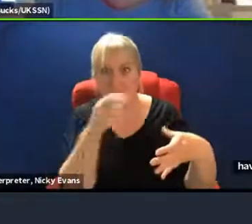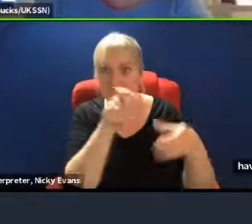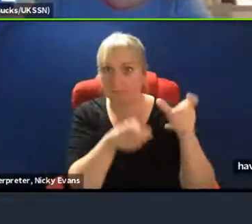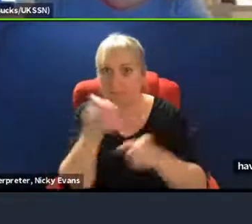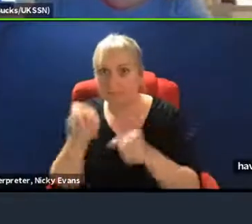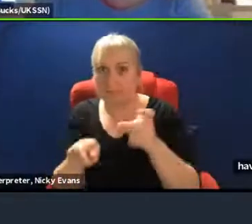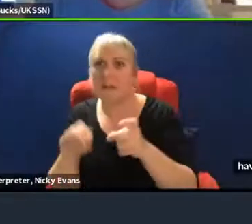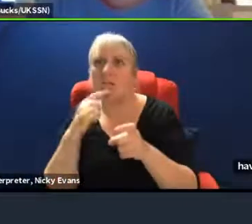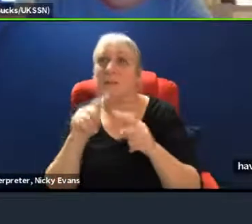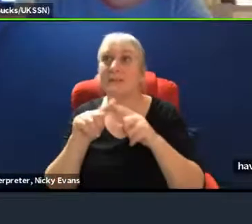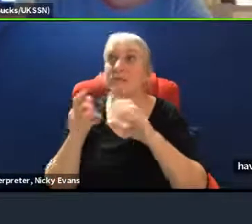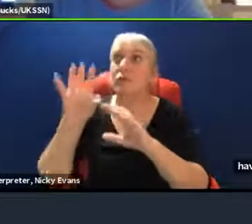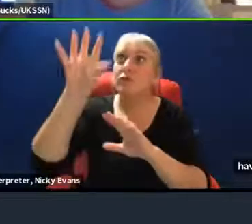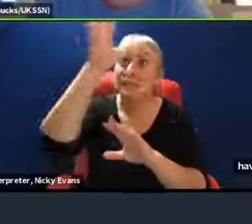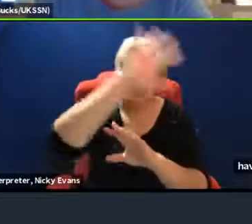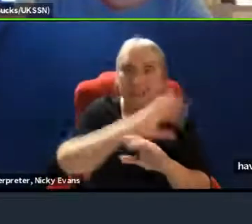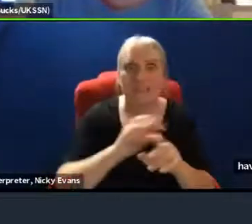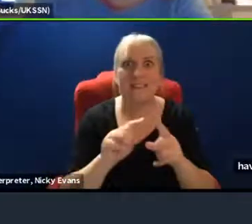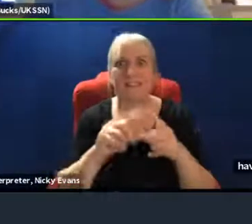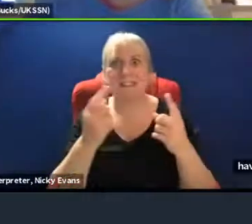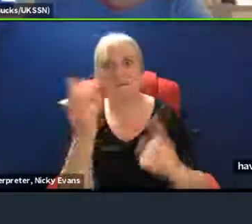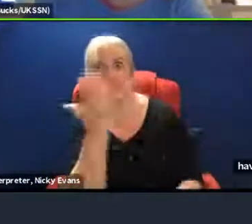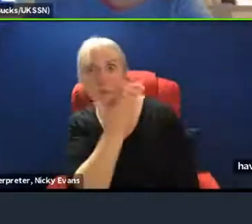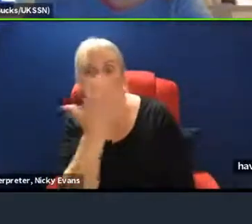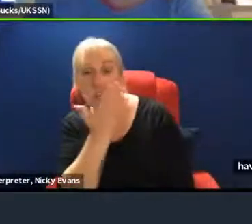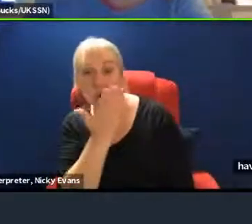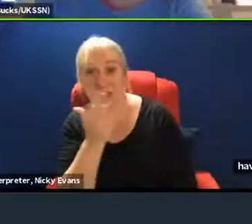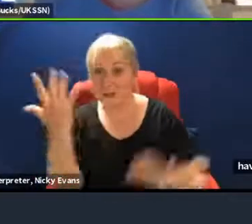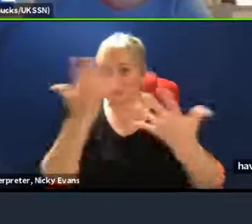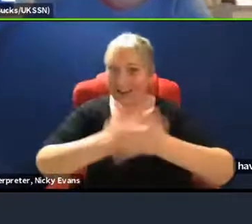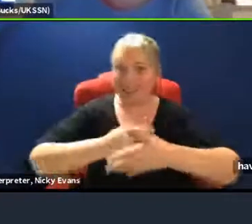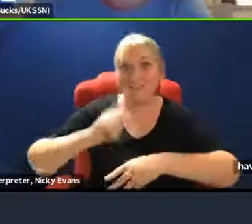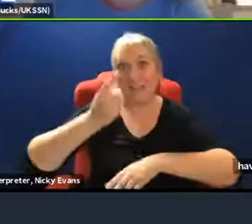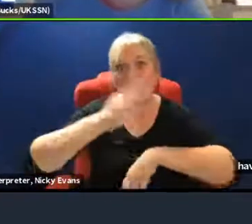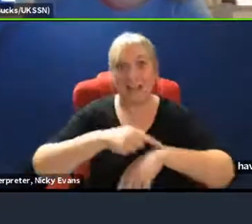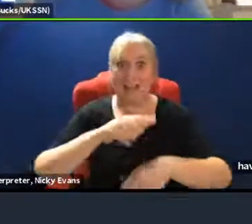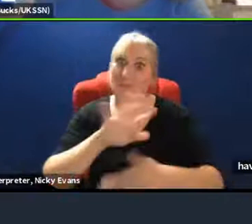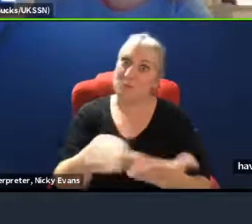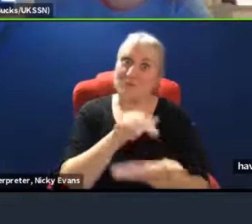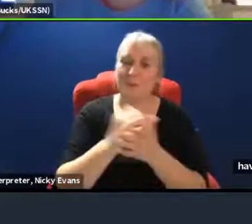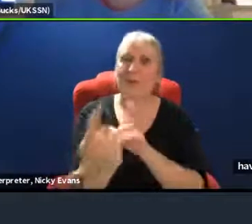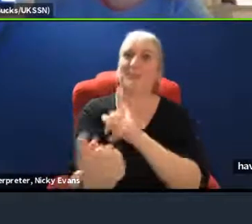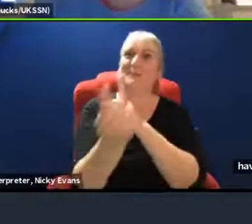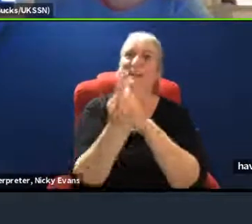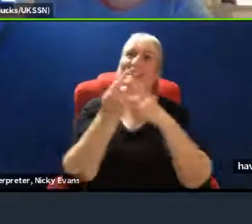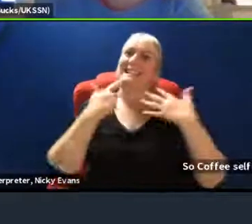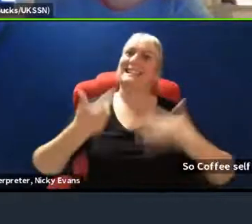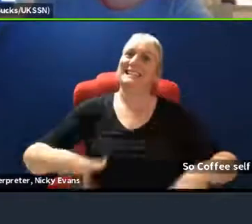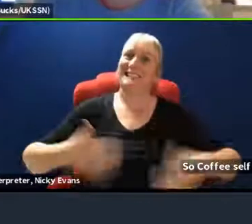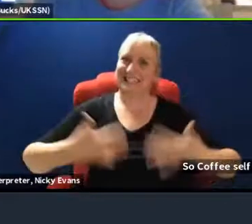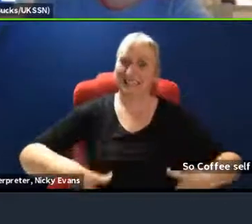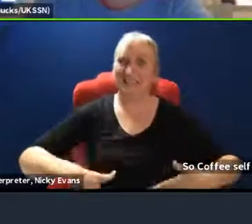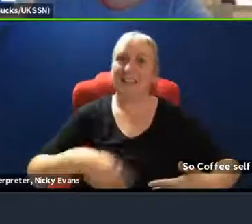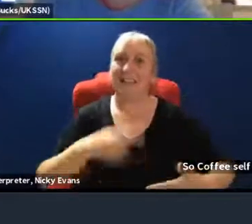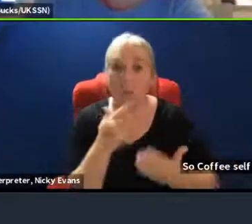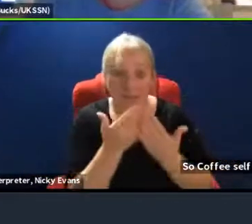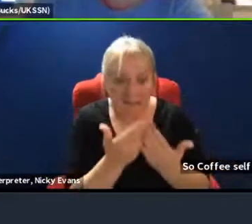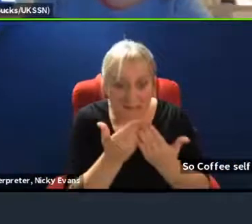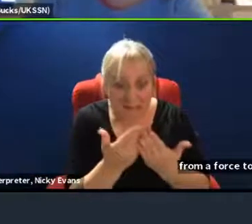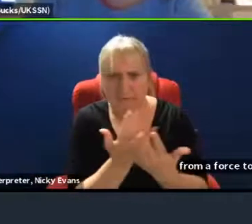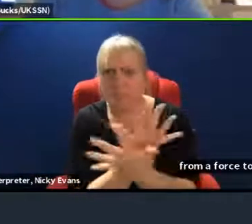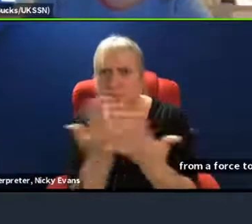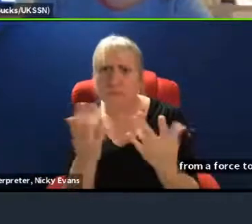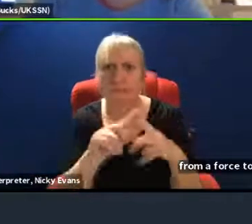schools. So this is like the first time we're properly meeting each other, we will study different things, but we've got one thing in common,